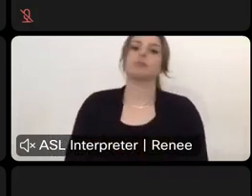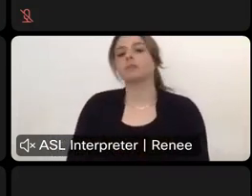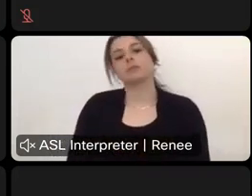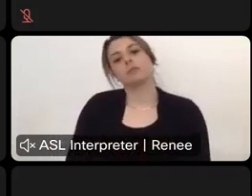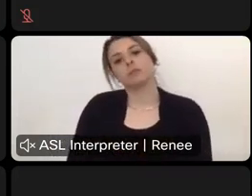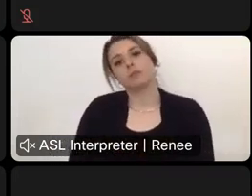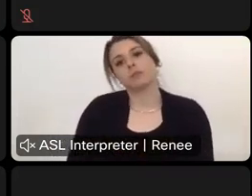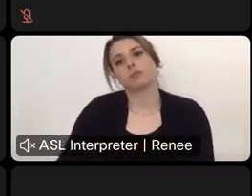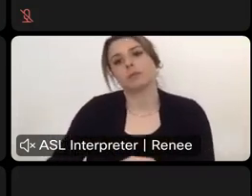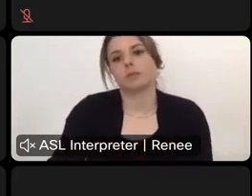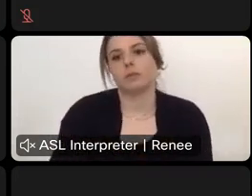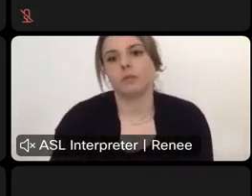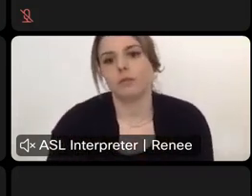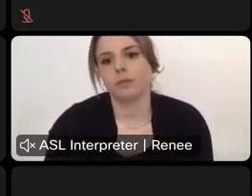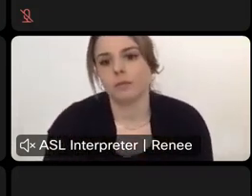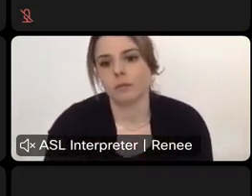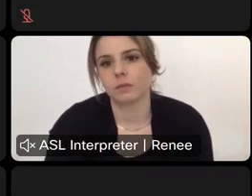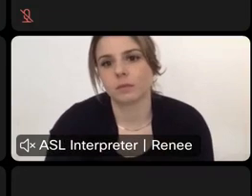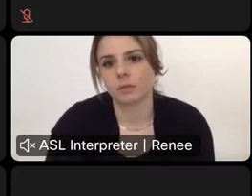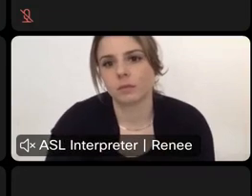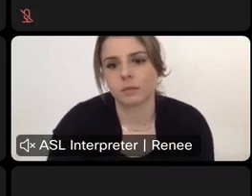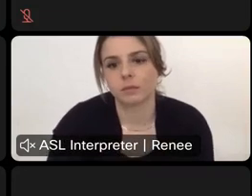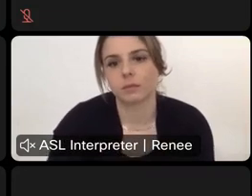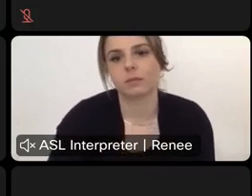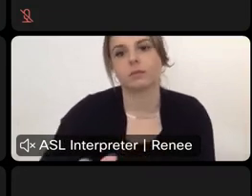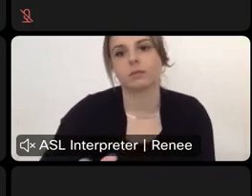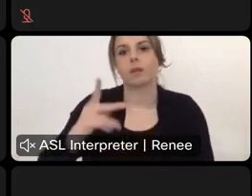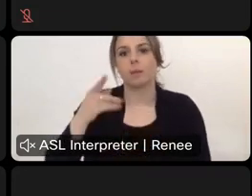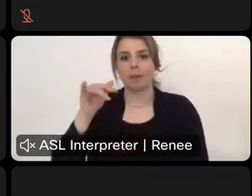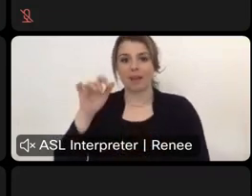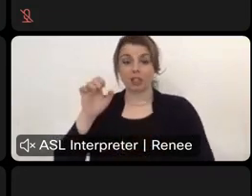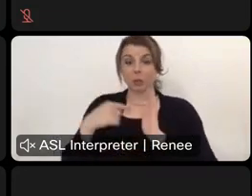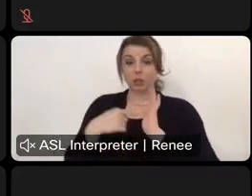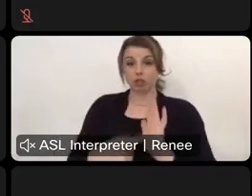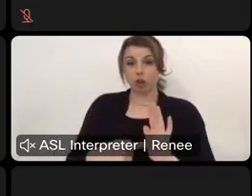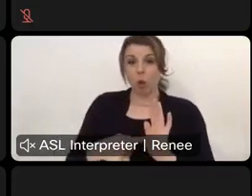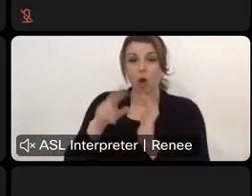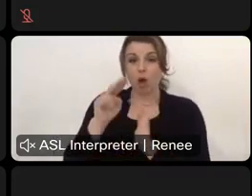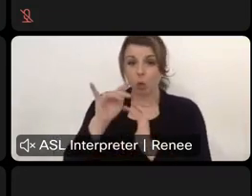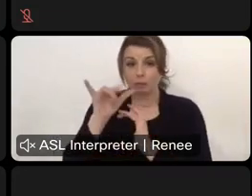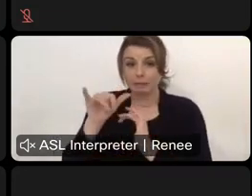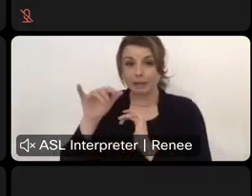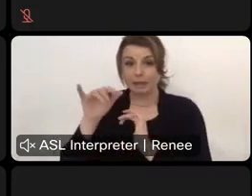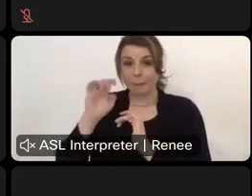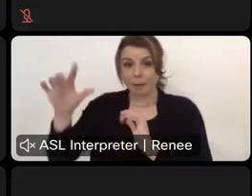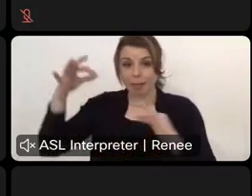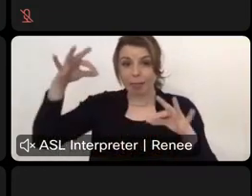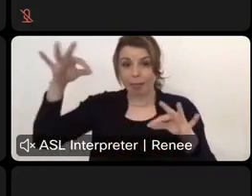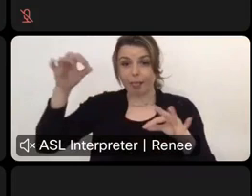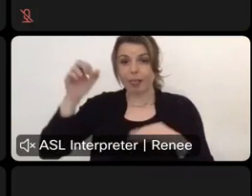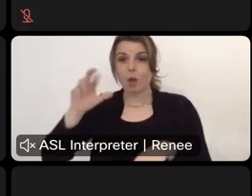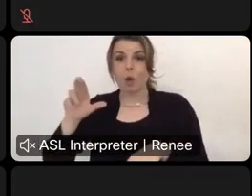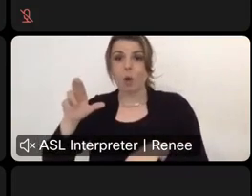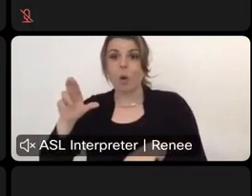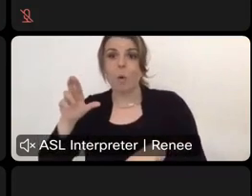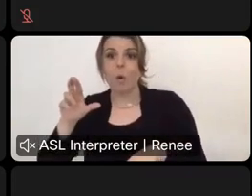page asks, can we show a utility bill or a property tax bill instead of a registered vehicle to show residency? That would be a good